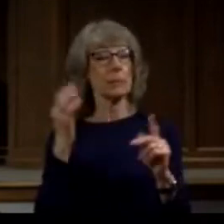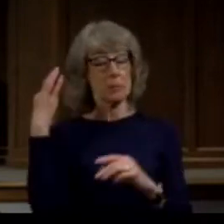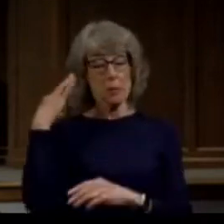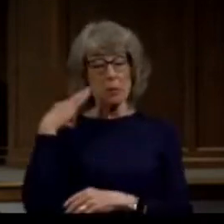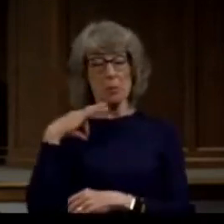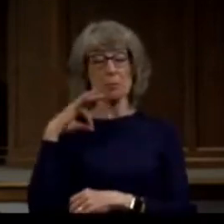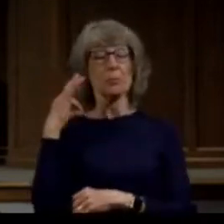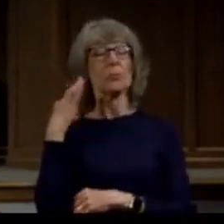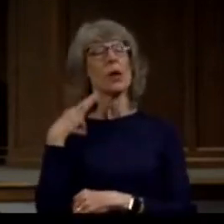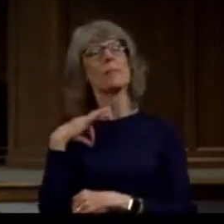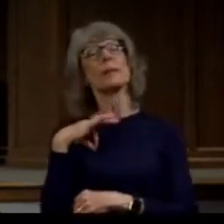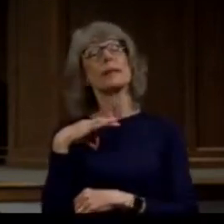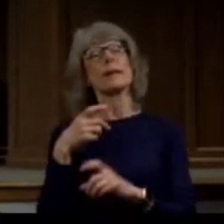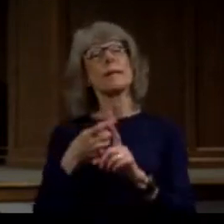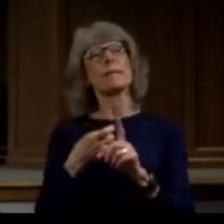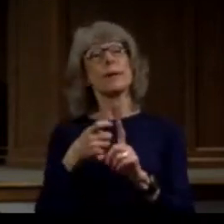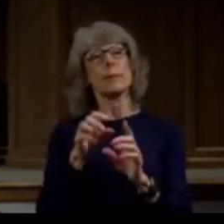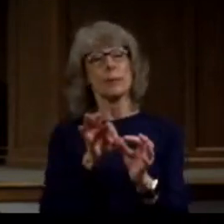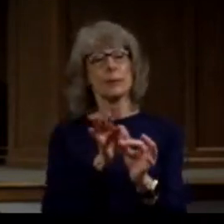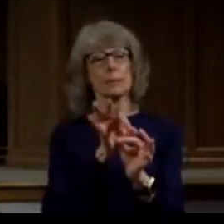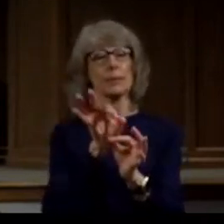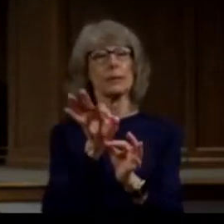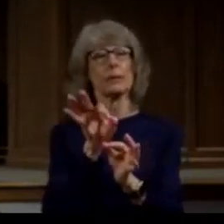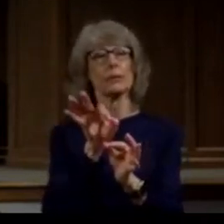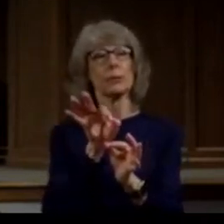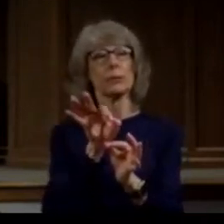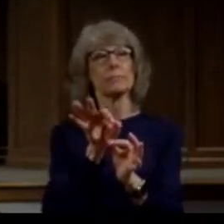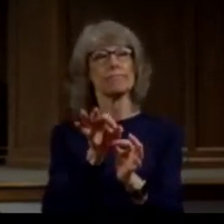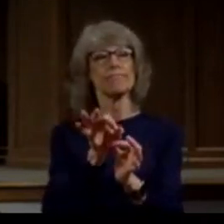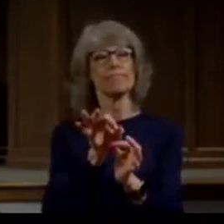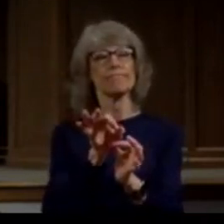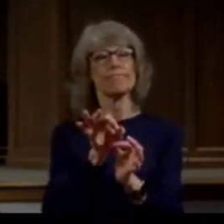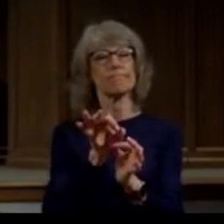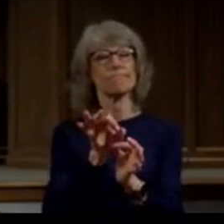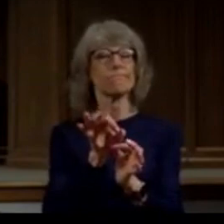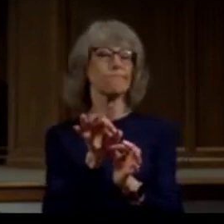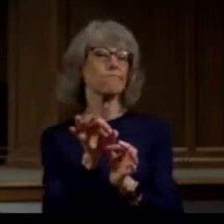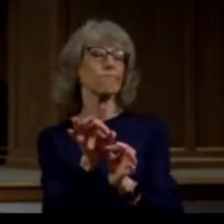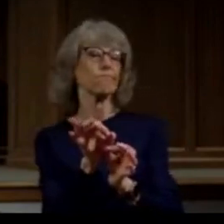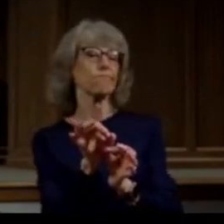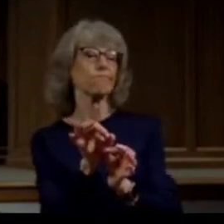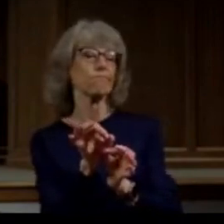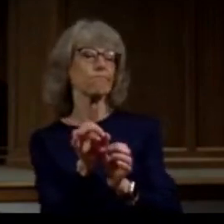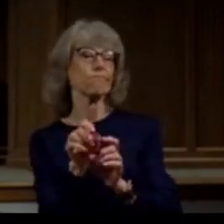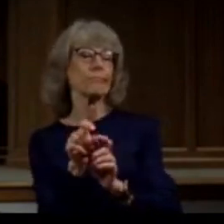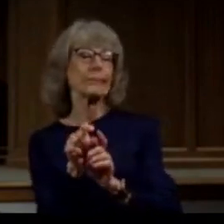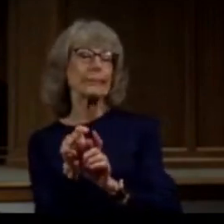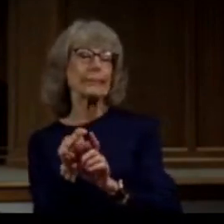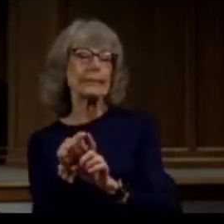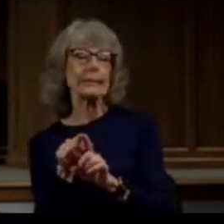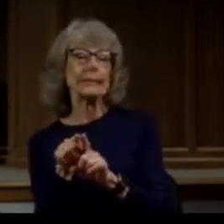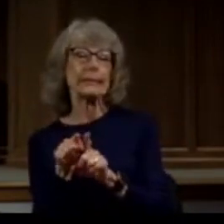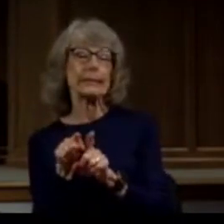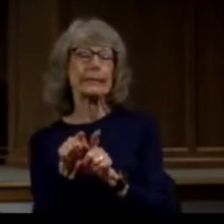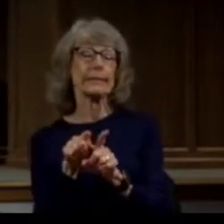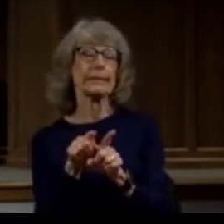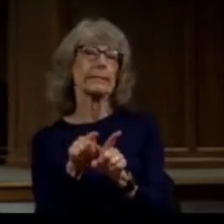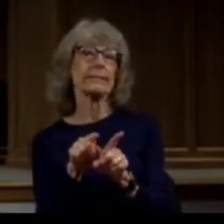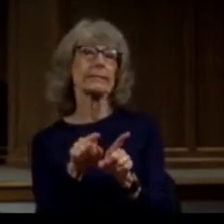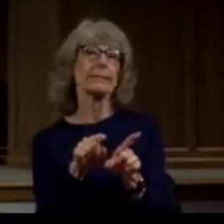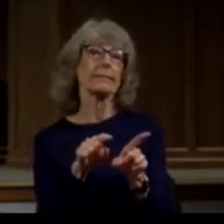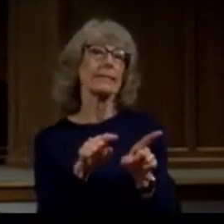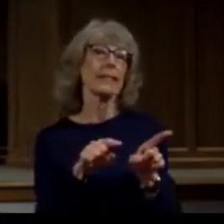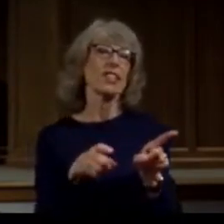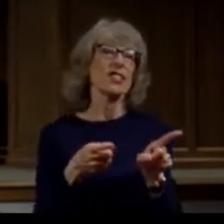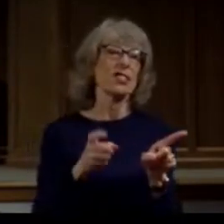spiritual manipulation 1st Timothy 1 is about discerning the truth what do we do with these false teachers 1st Timothy 2 is